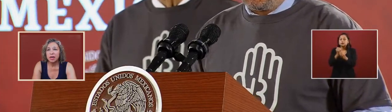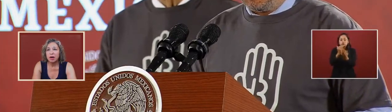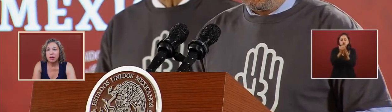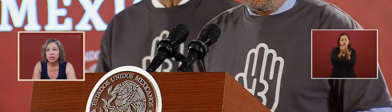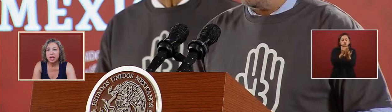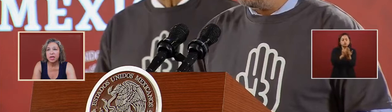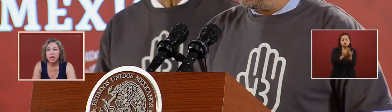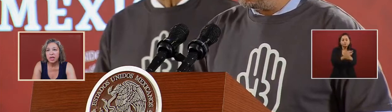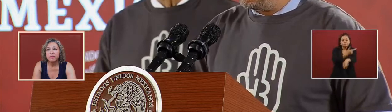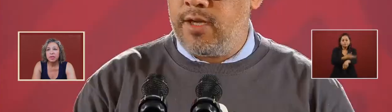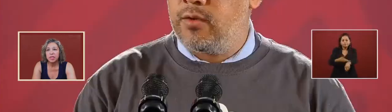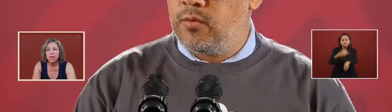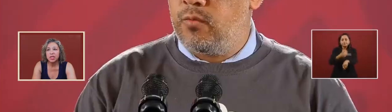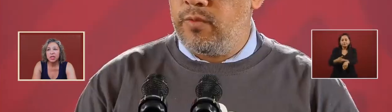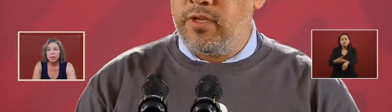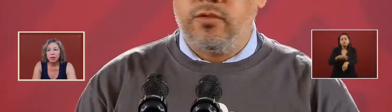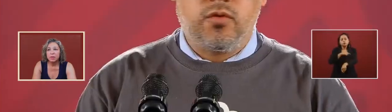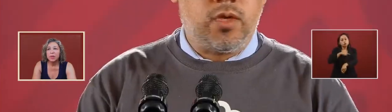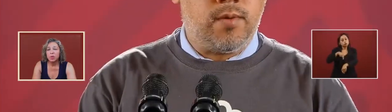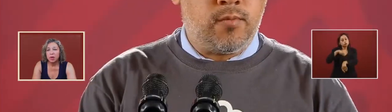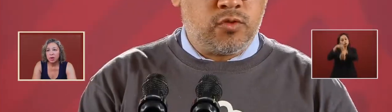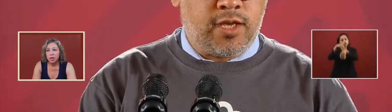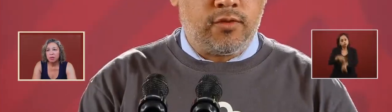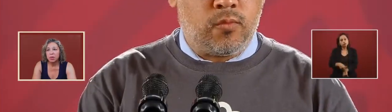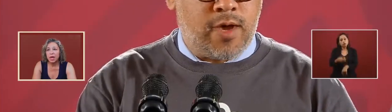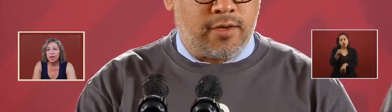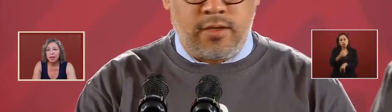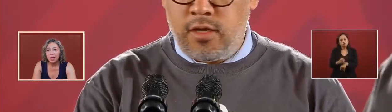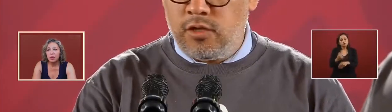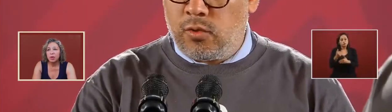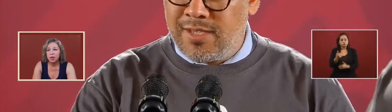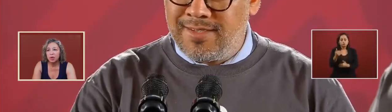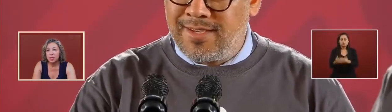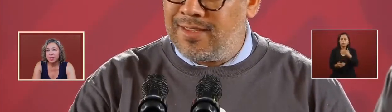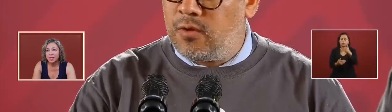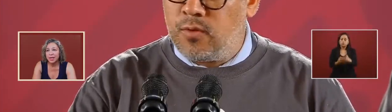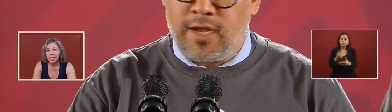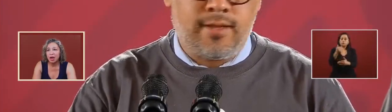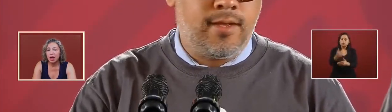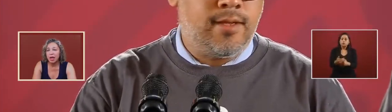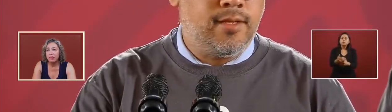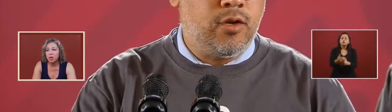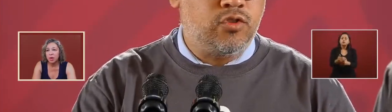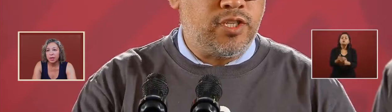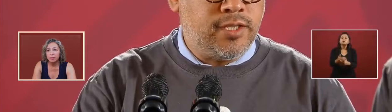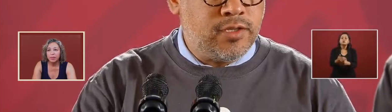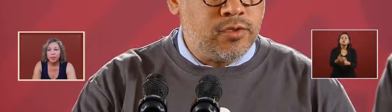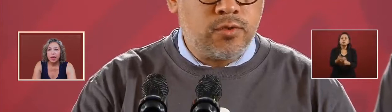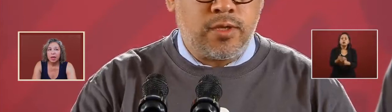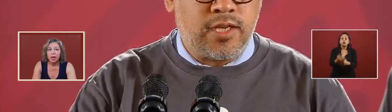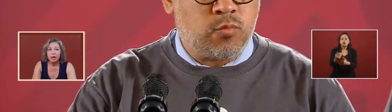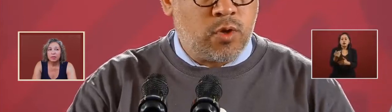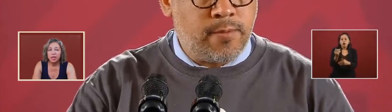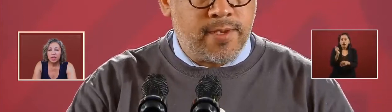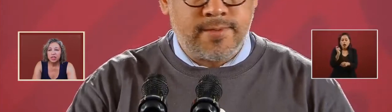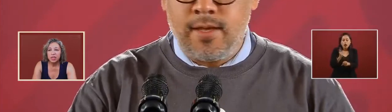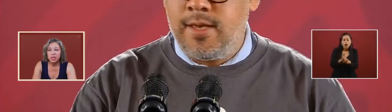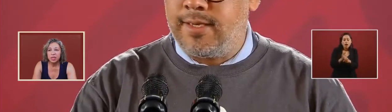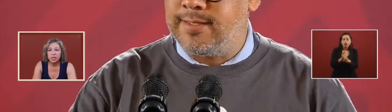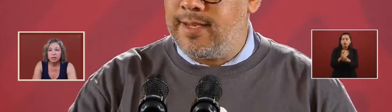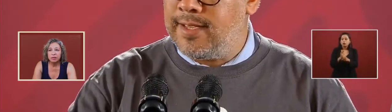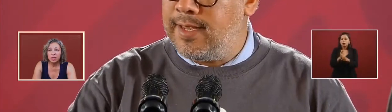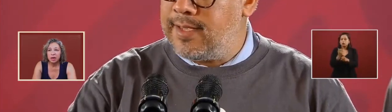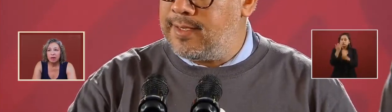that are done in any investigation we're going to comply and we're going to take everyone of the